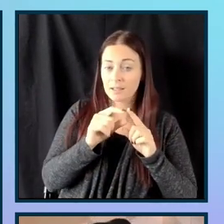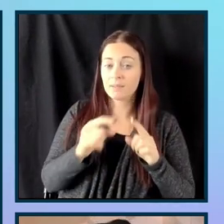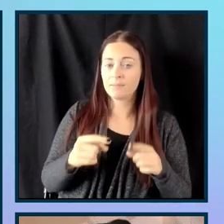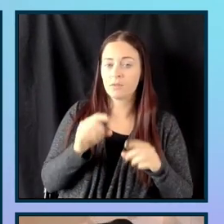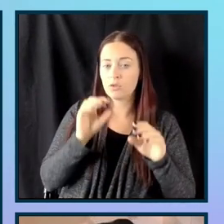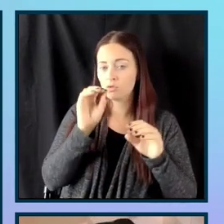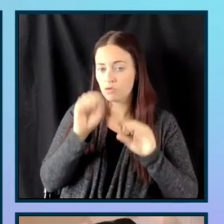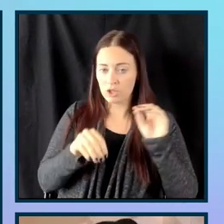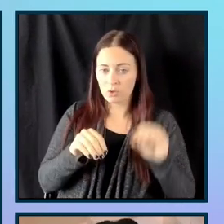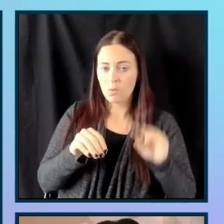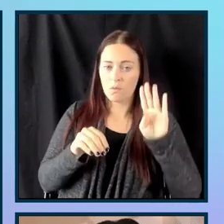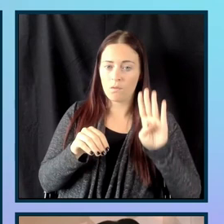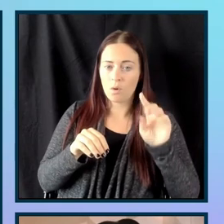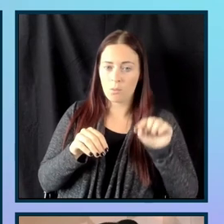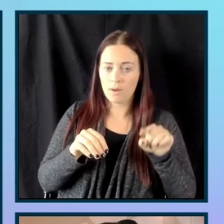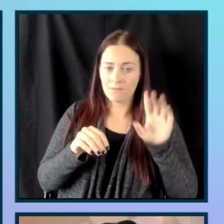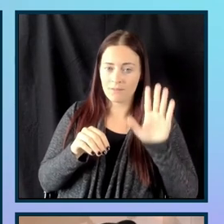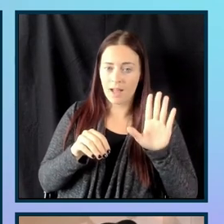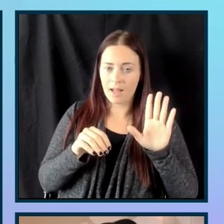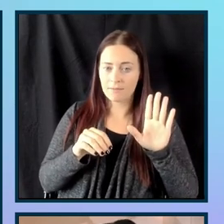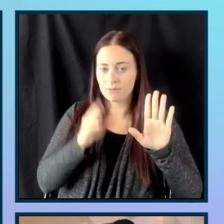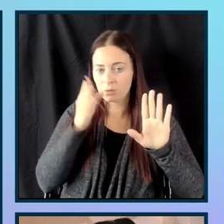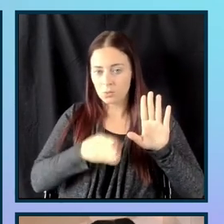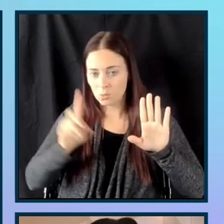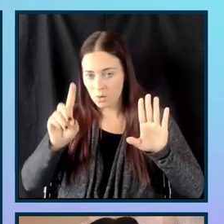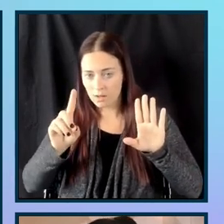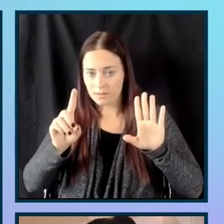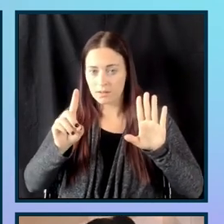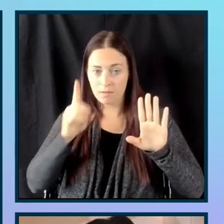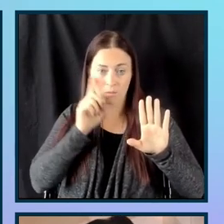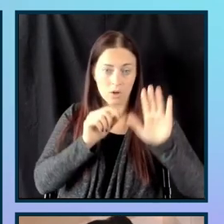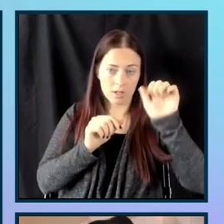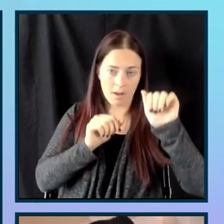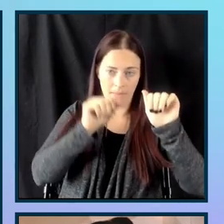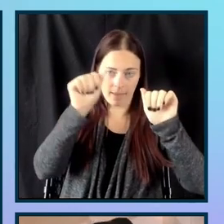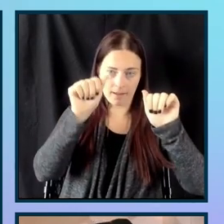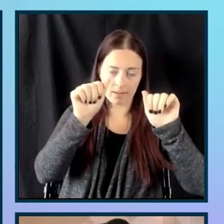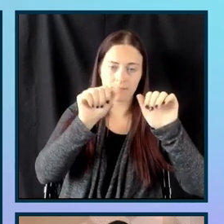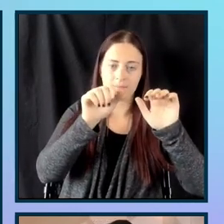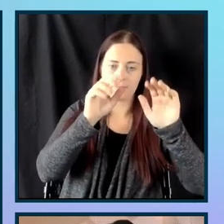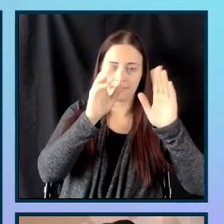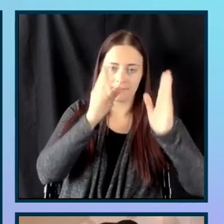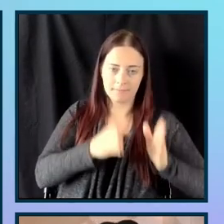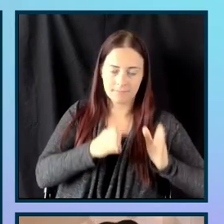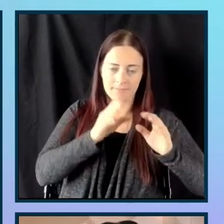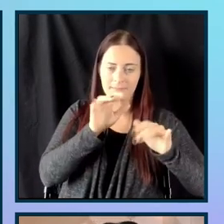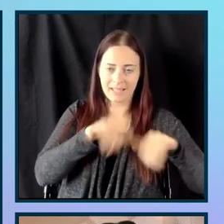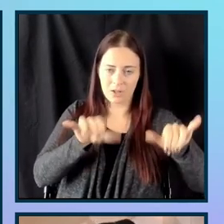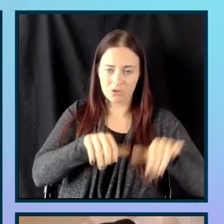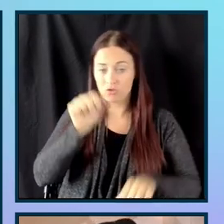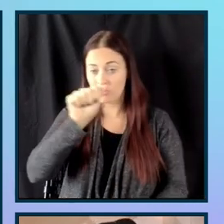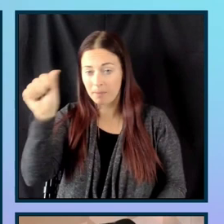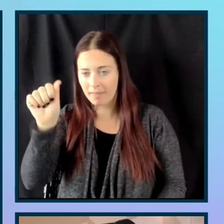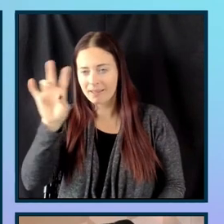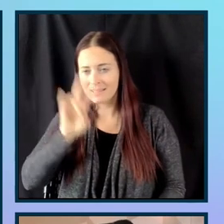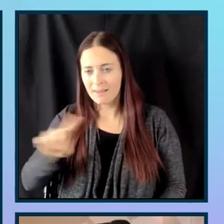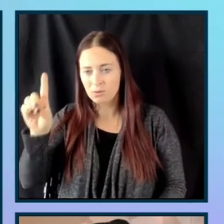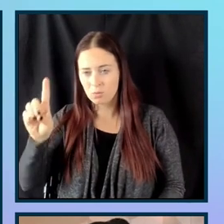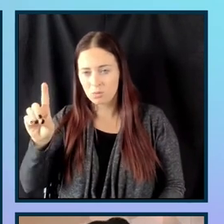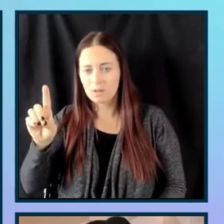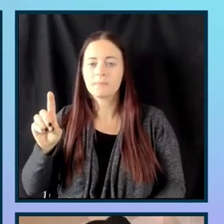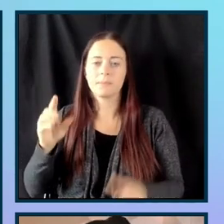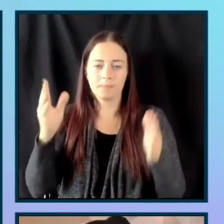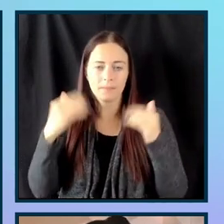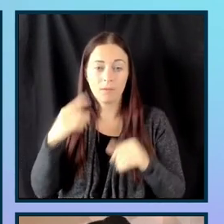to meet AA standards, 7 to 1 to meet AAA standards. And then for large text, which is defined as